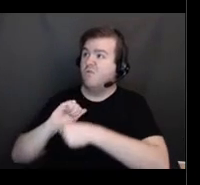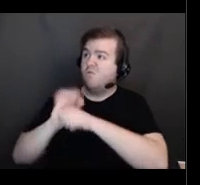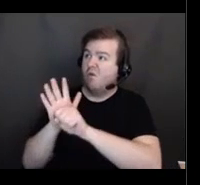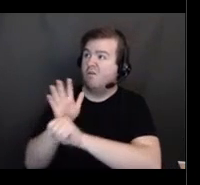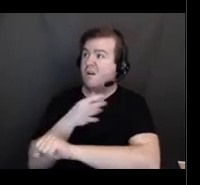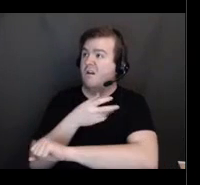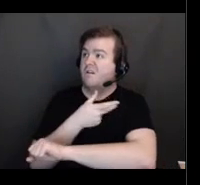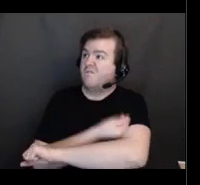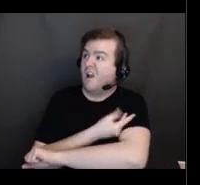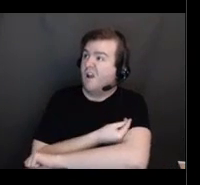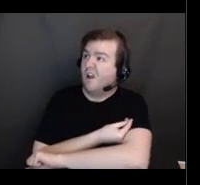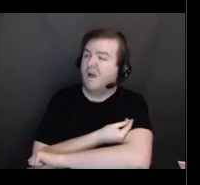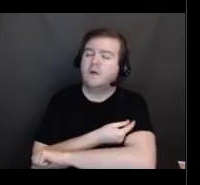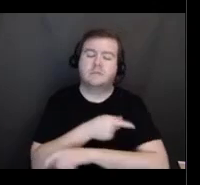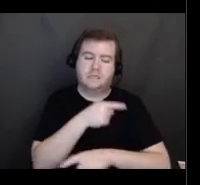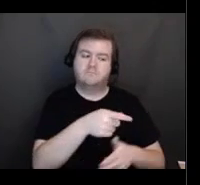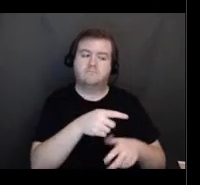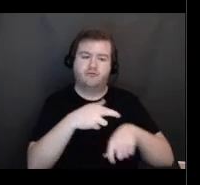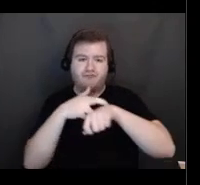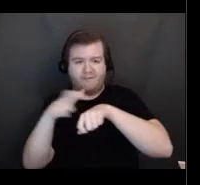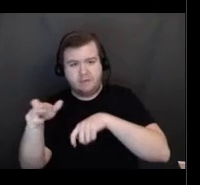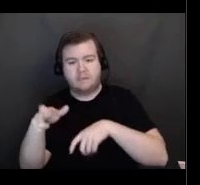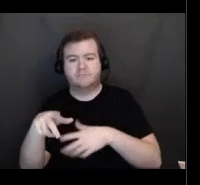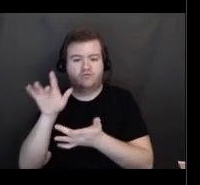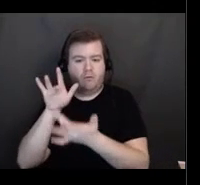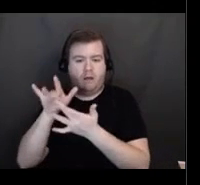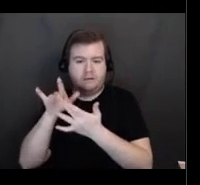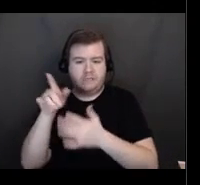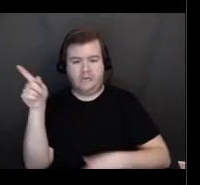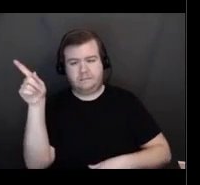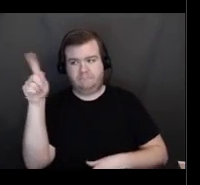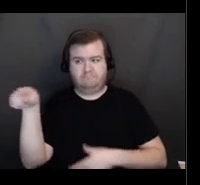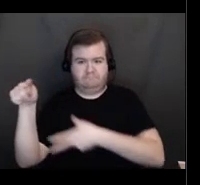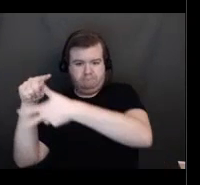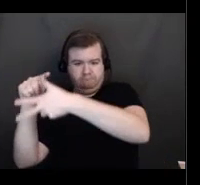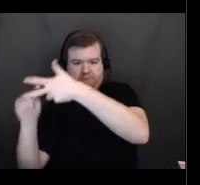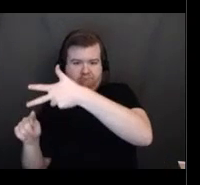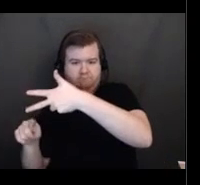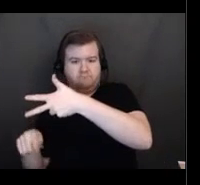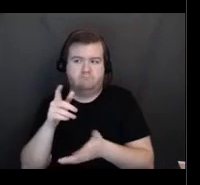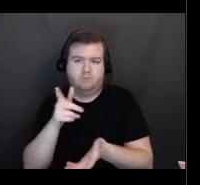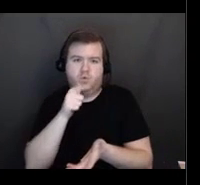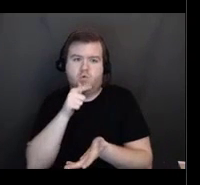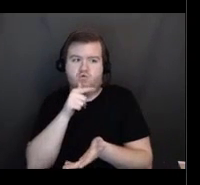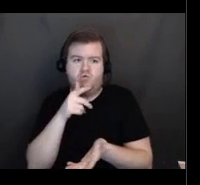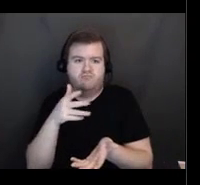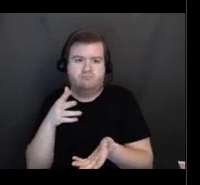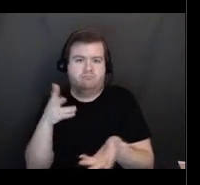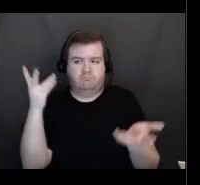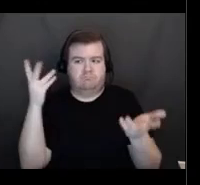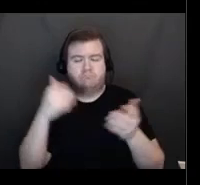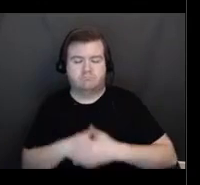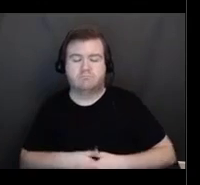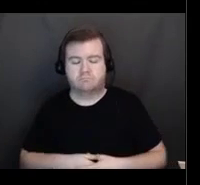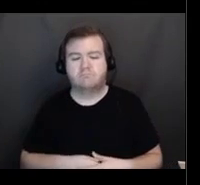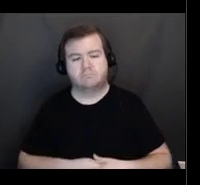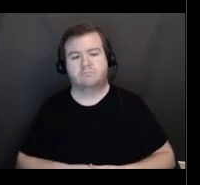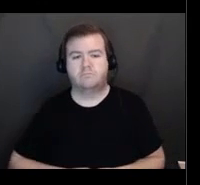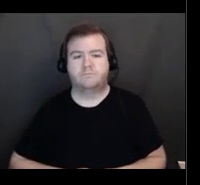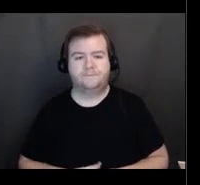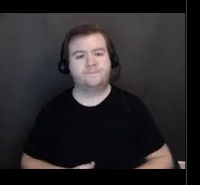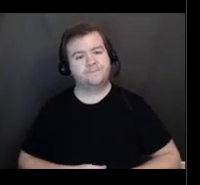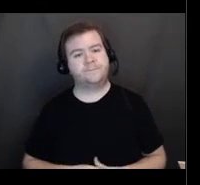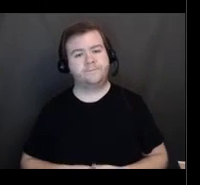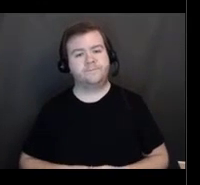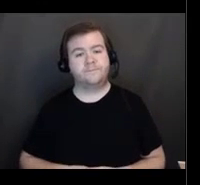authorities and they will be able to hopefully investigate that. Vaccine providers will never